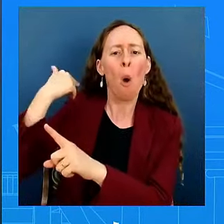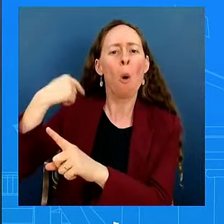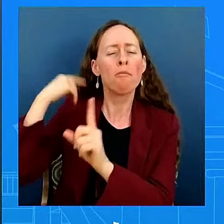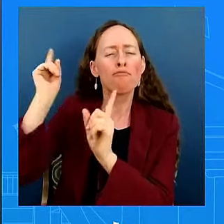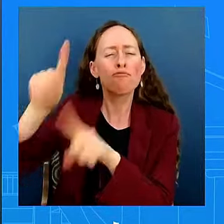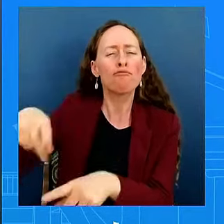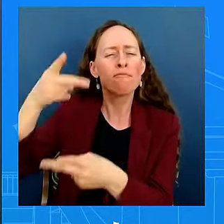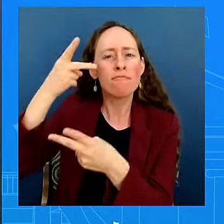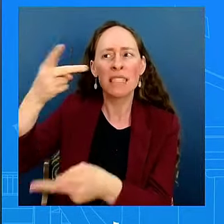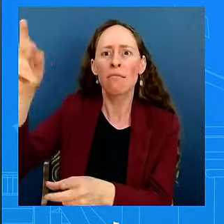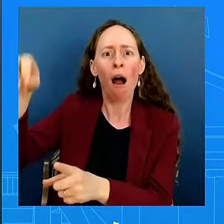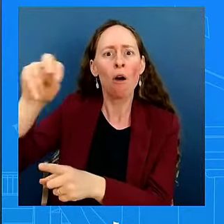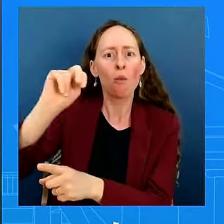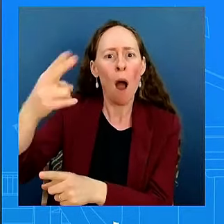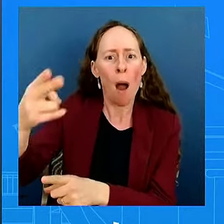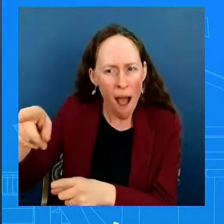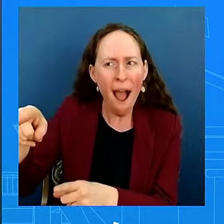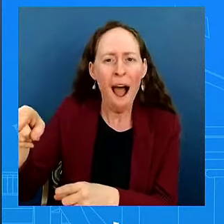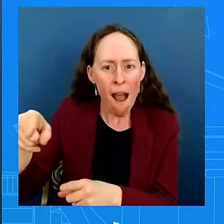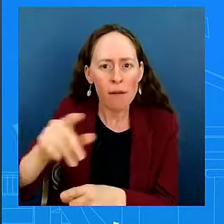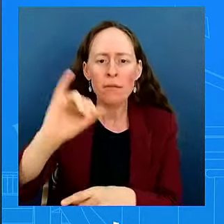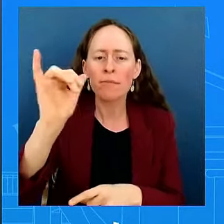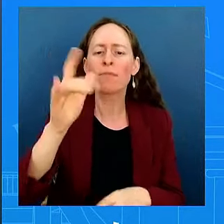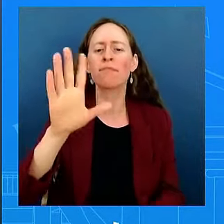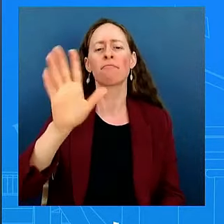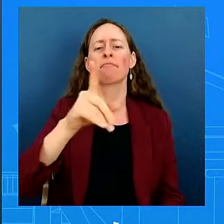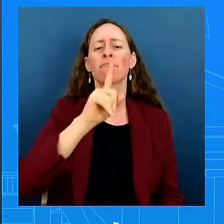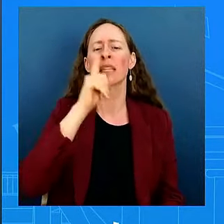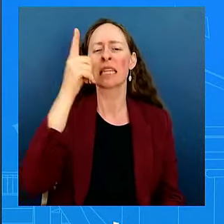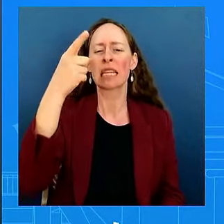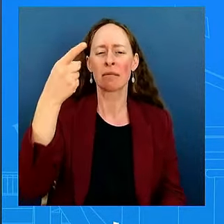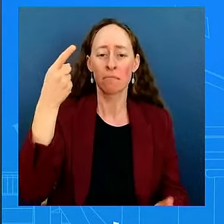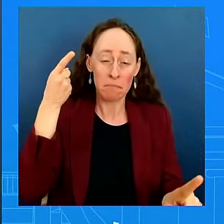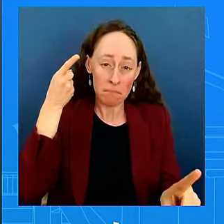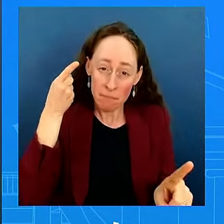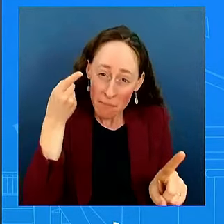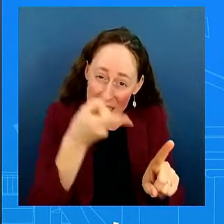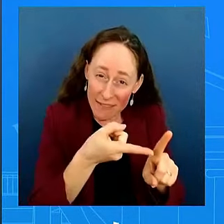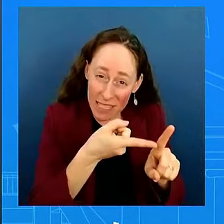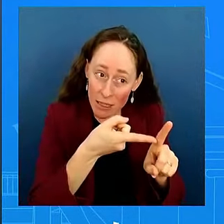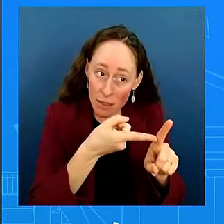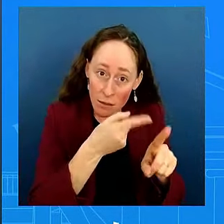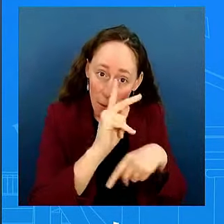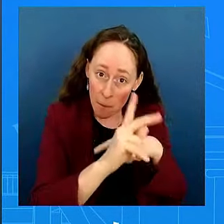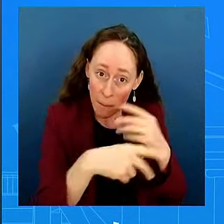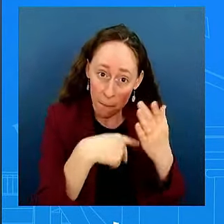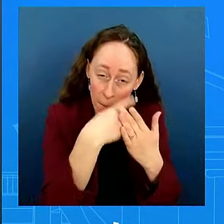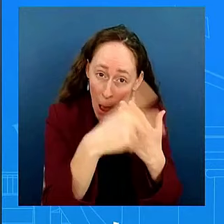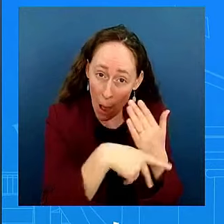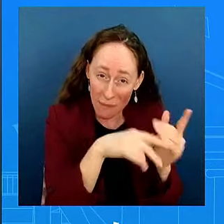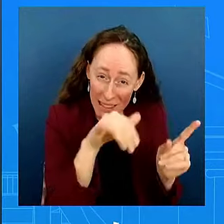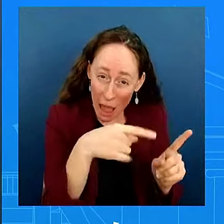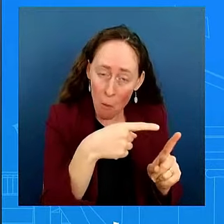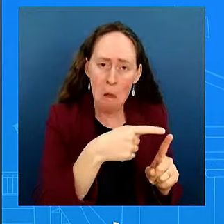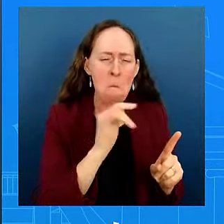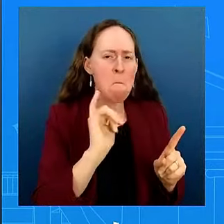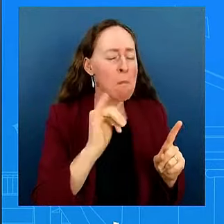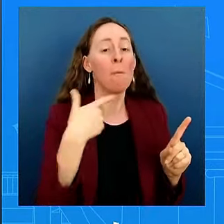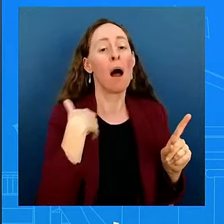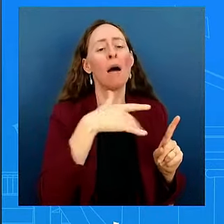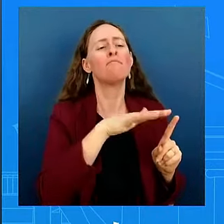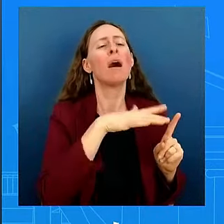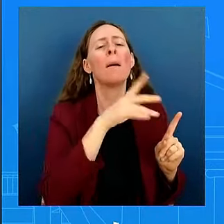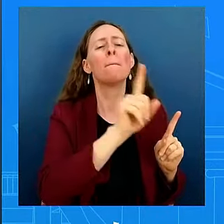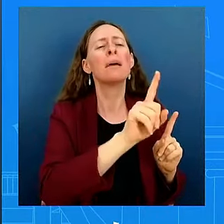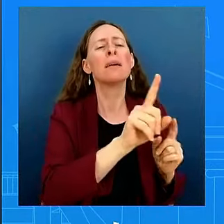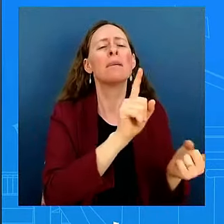precise funding stream through which the homes of people I met in New Hampshire are now connected or the library in Wisconsin